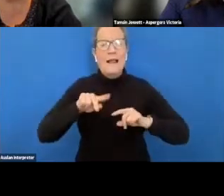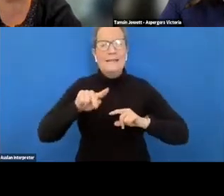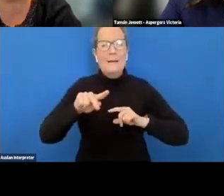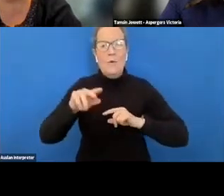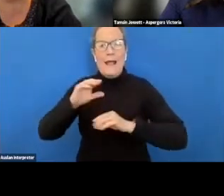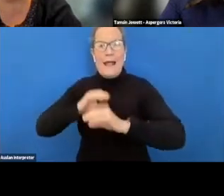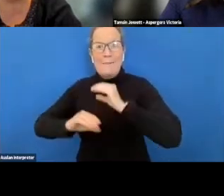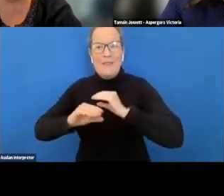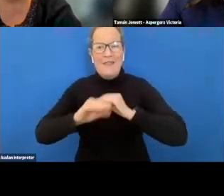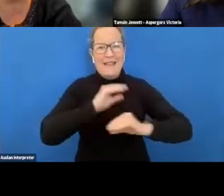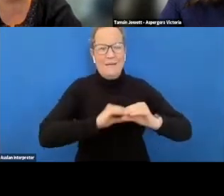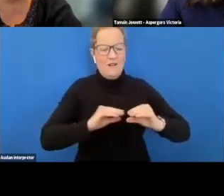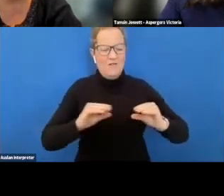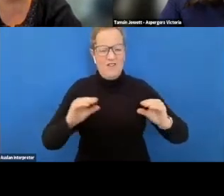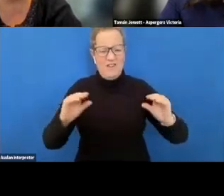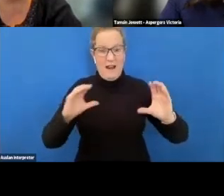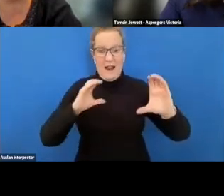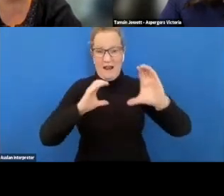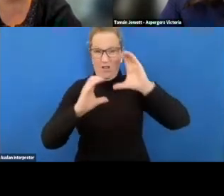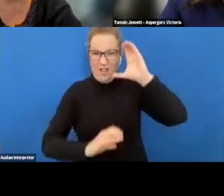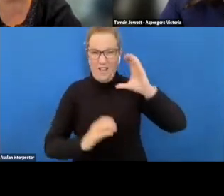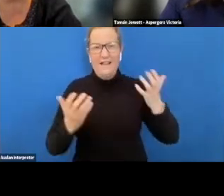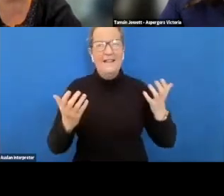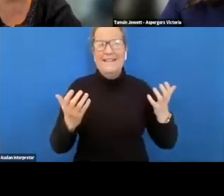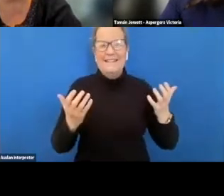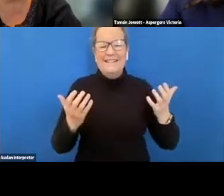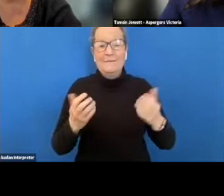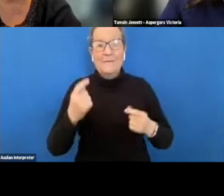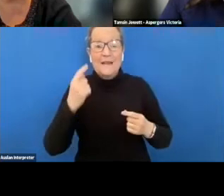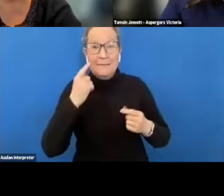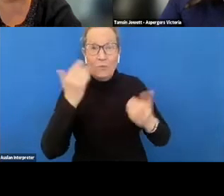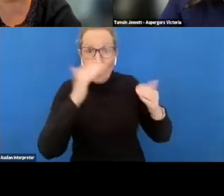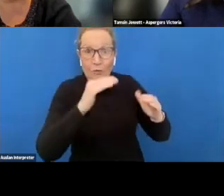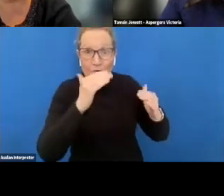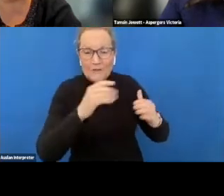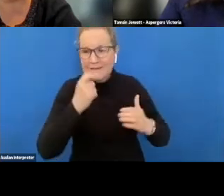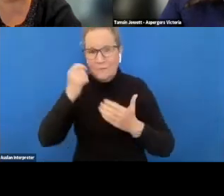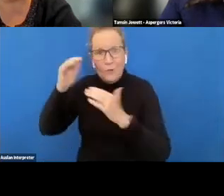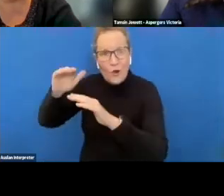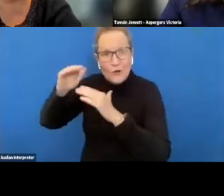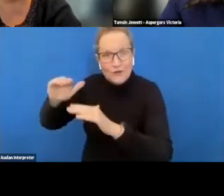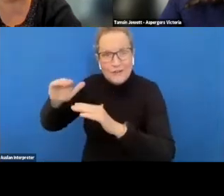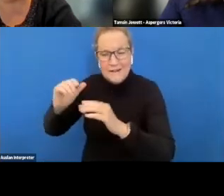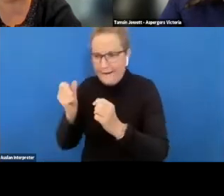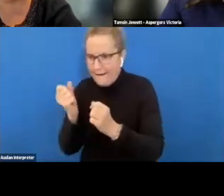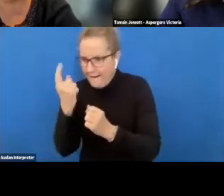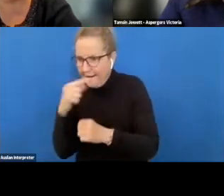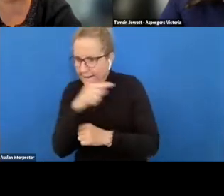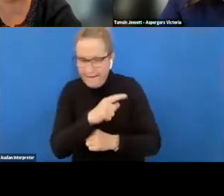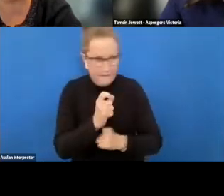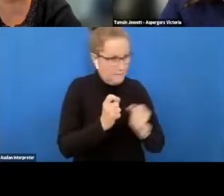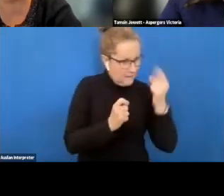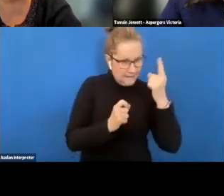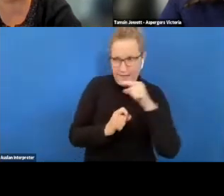parties misunderstand each other simple coaching and understanding on both sides can change this double empathy